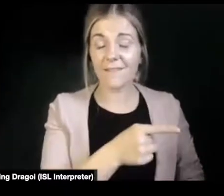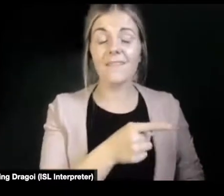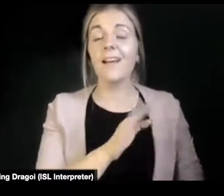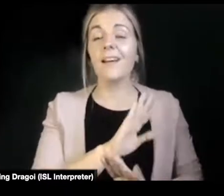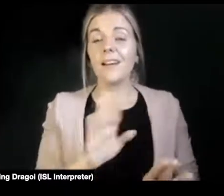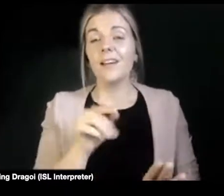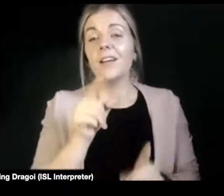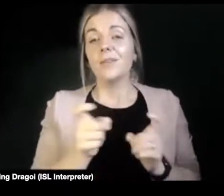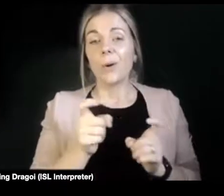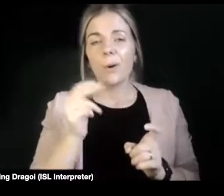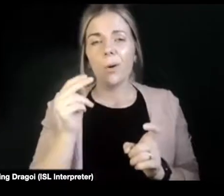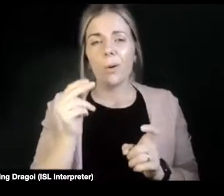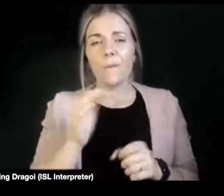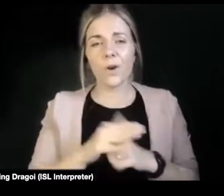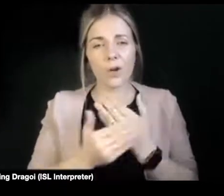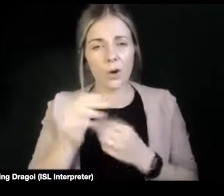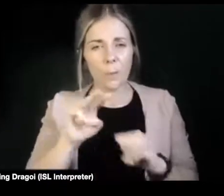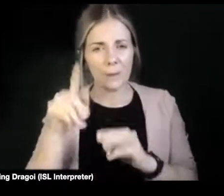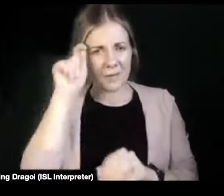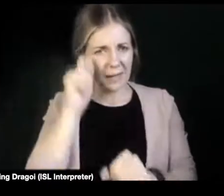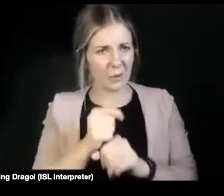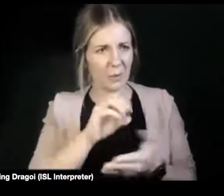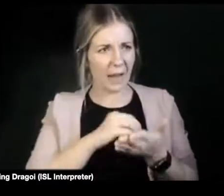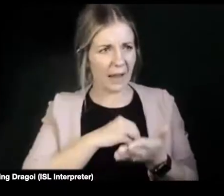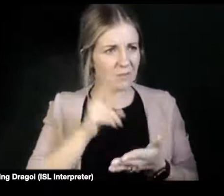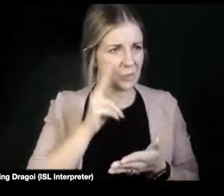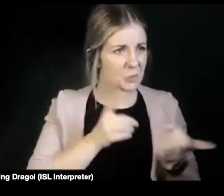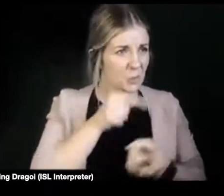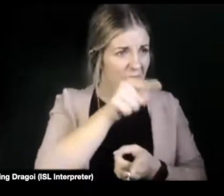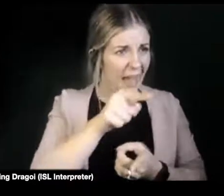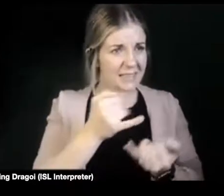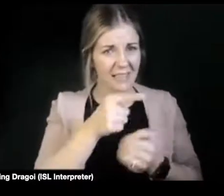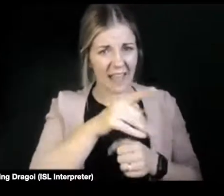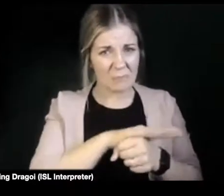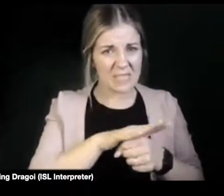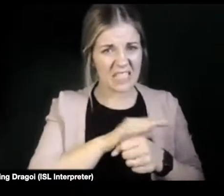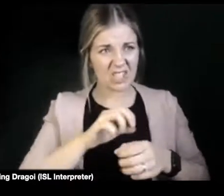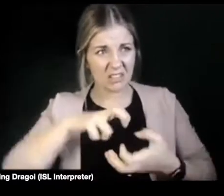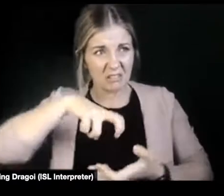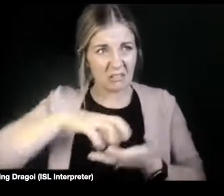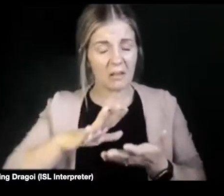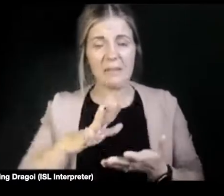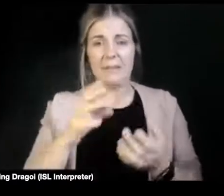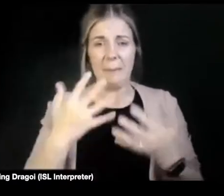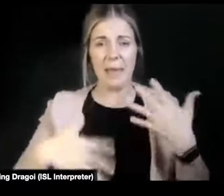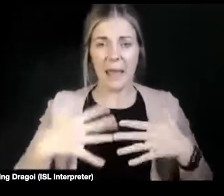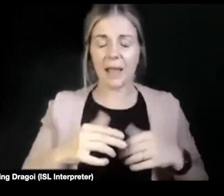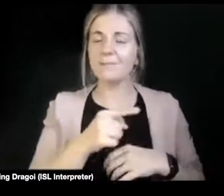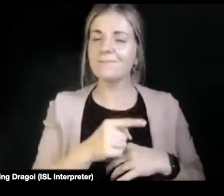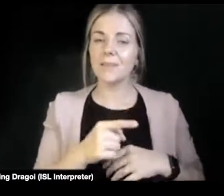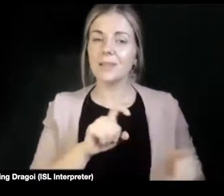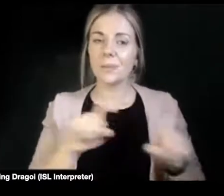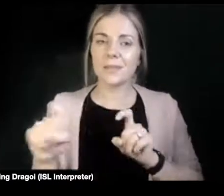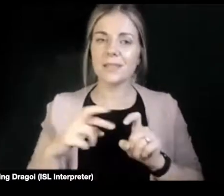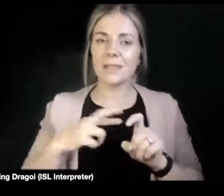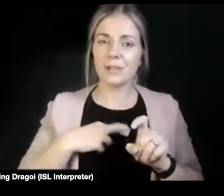thinking that they have to get in these positions and be in pain. And so there's lots of, it's still very negative, you know, and there